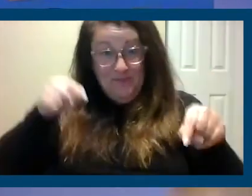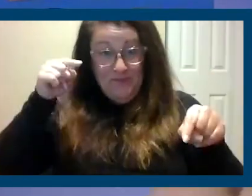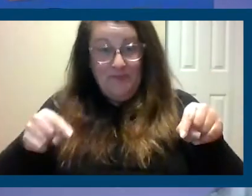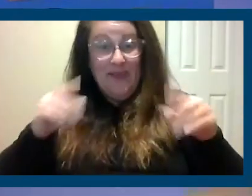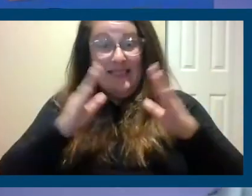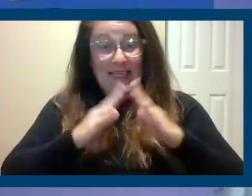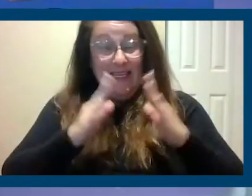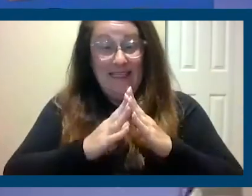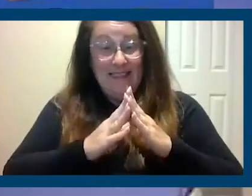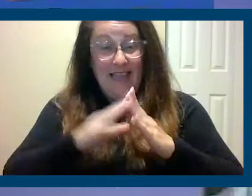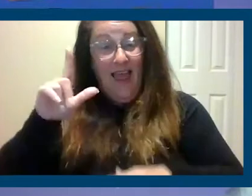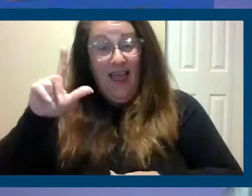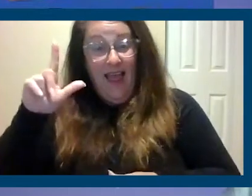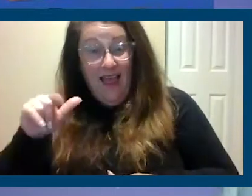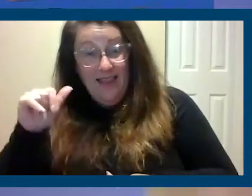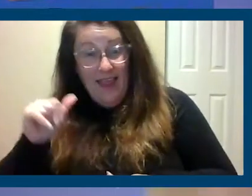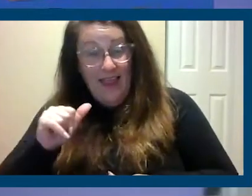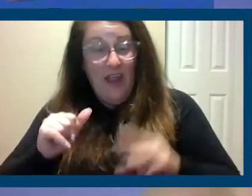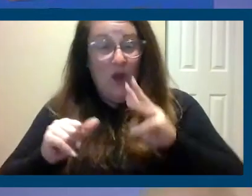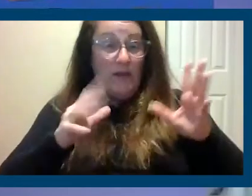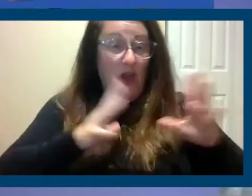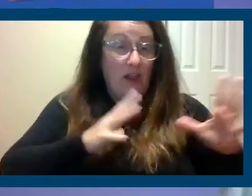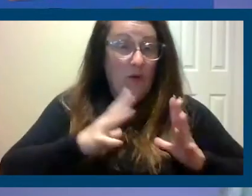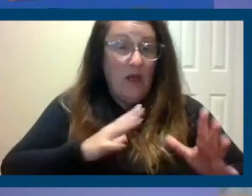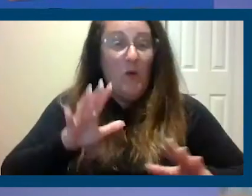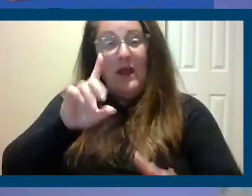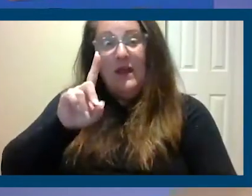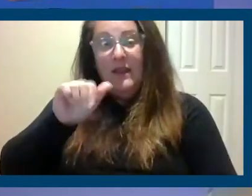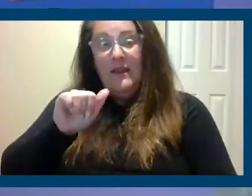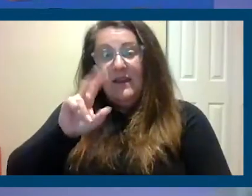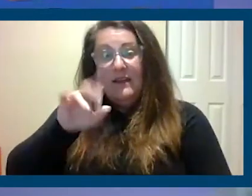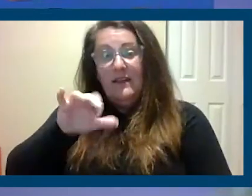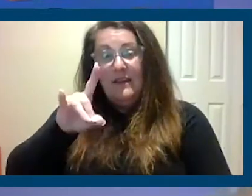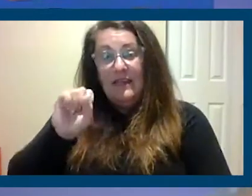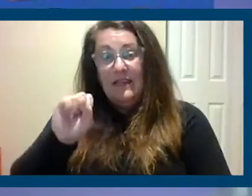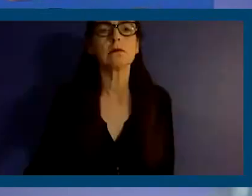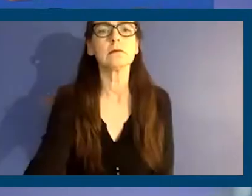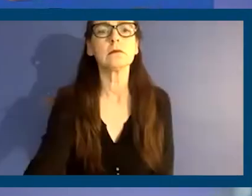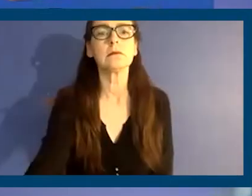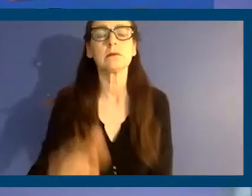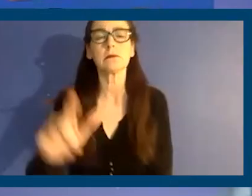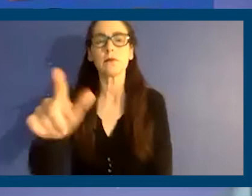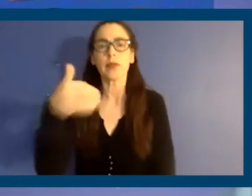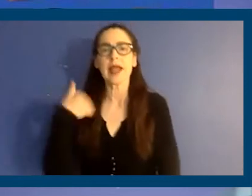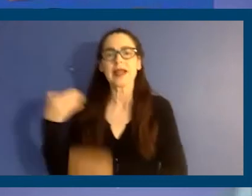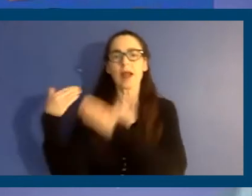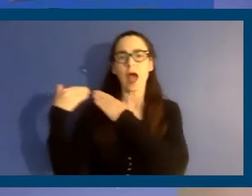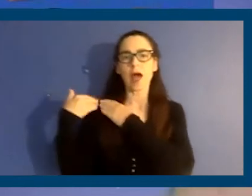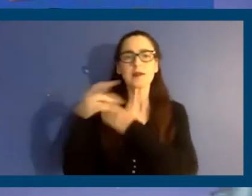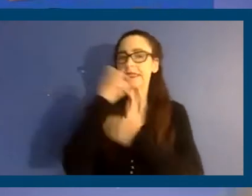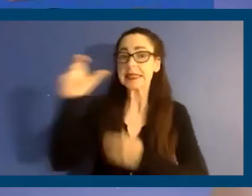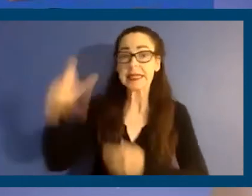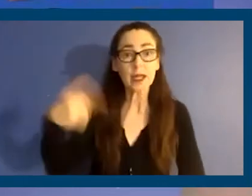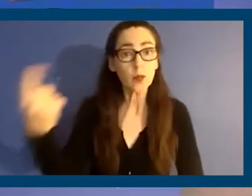in David Roberti's district, and so he had, uh, uh, an obligation, not that he needed one,